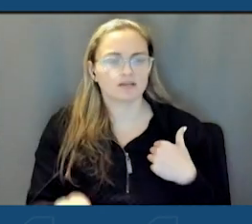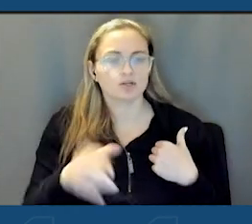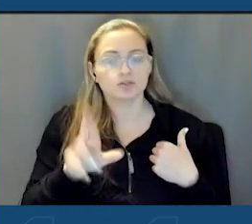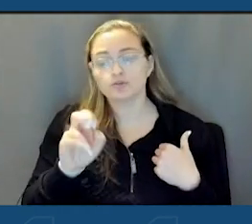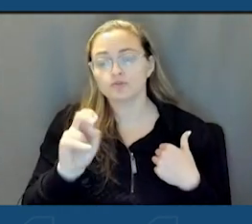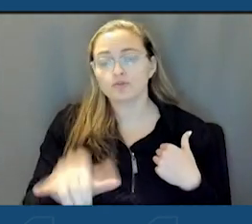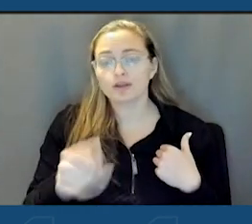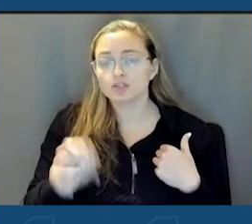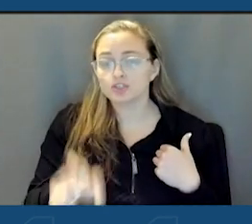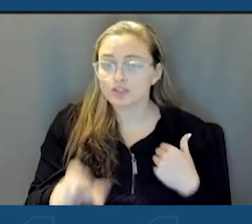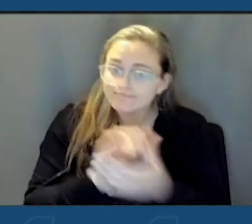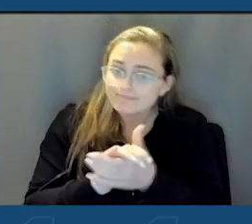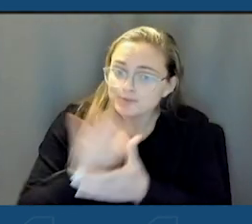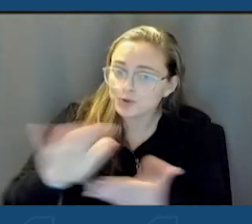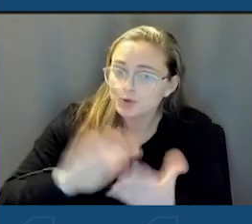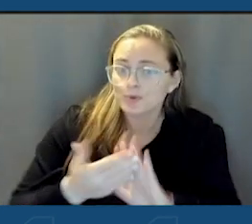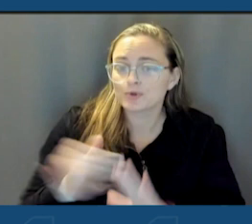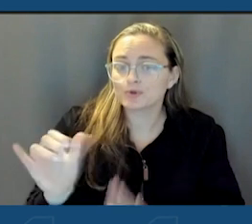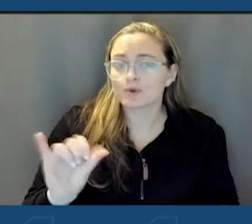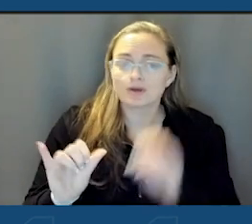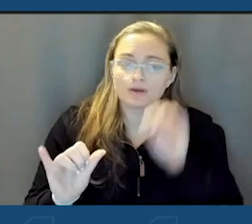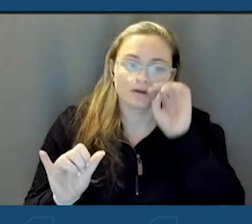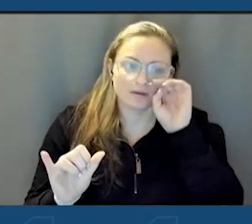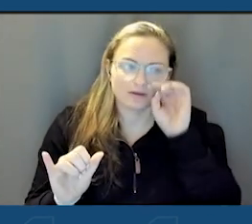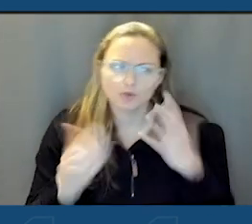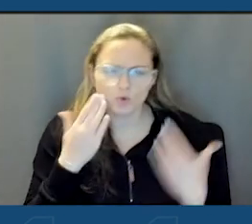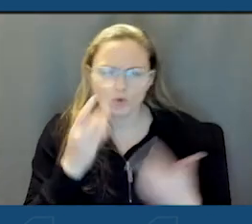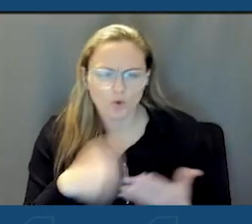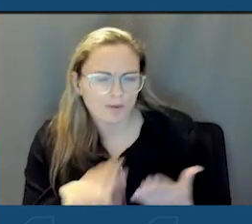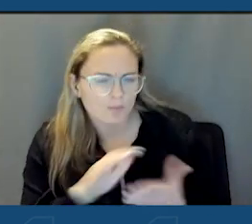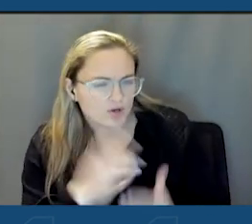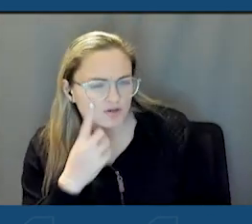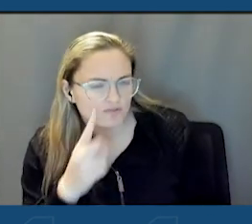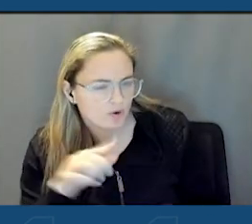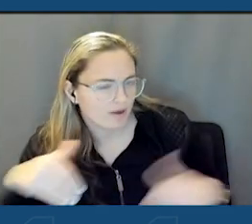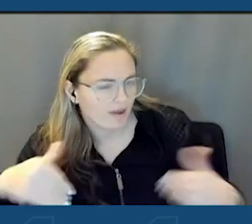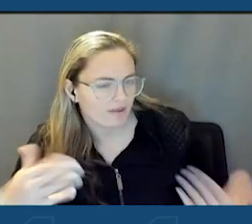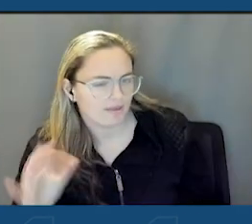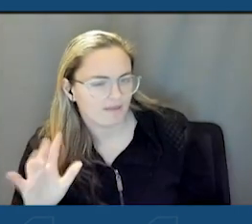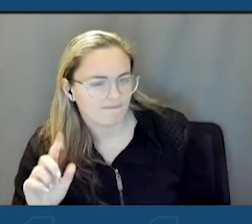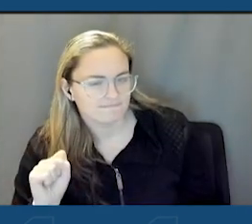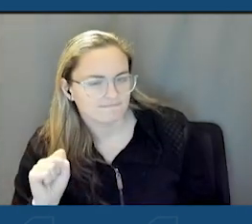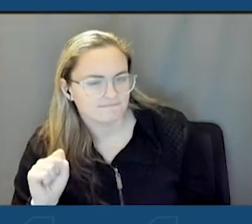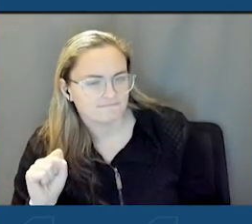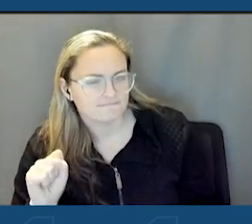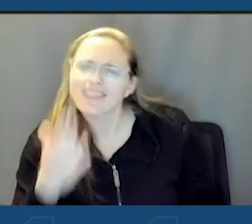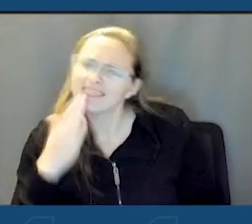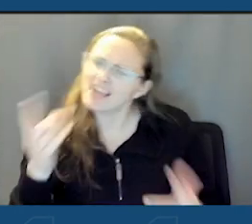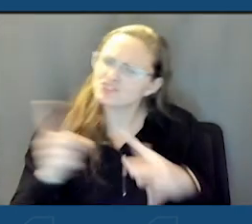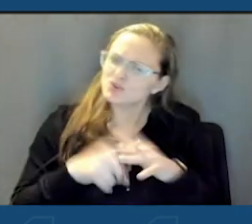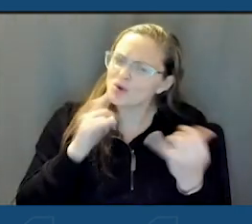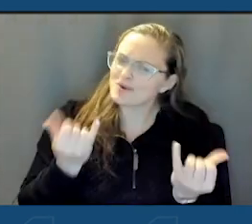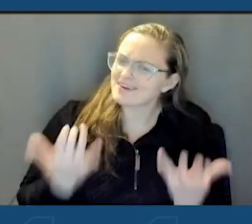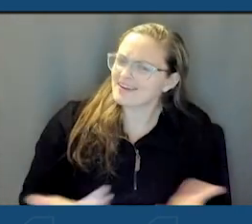congratulations to your community as well. Although you don't know what I'm congratulating you for yet. Thanks for just coming here today.